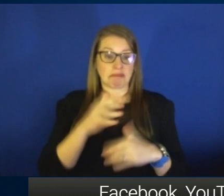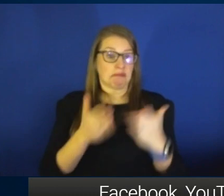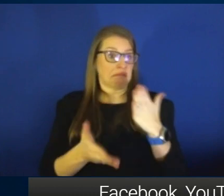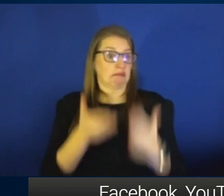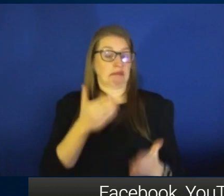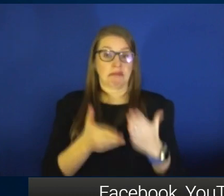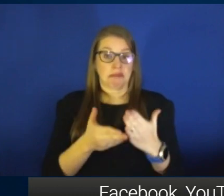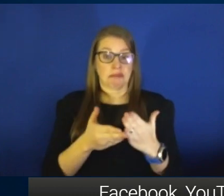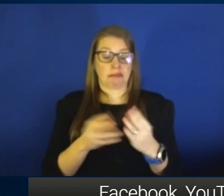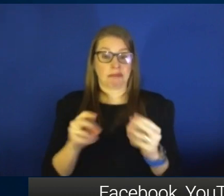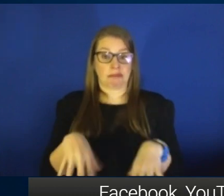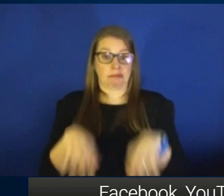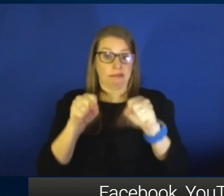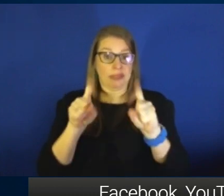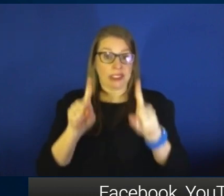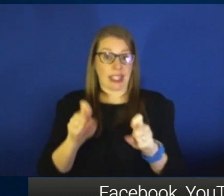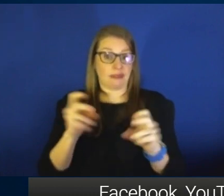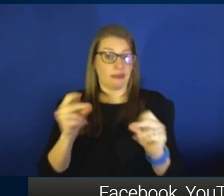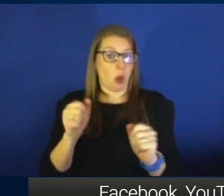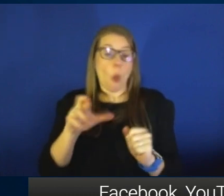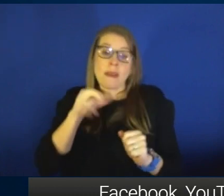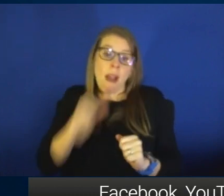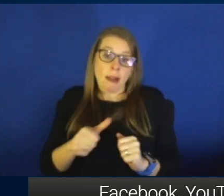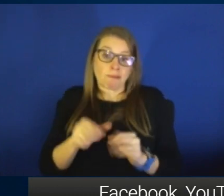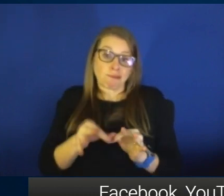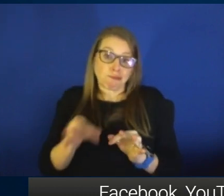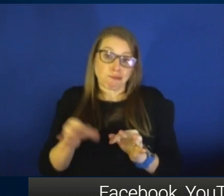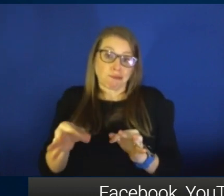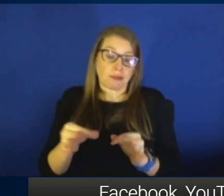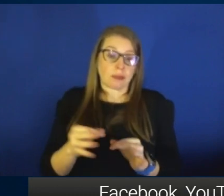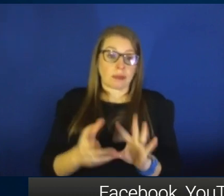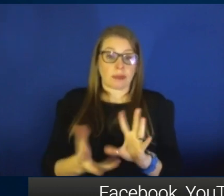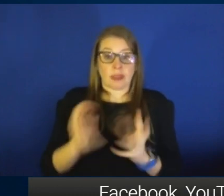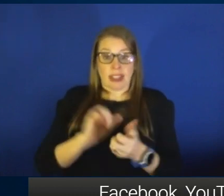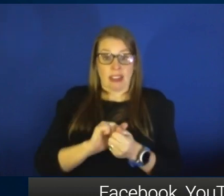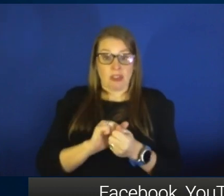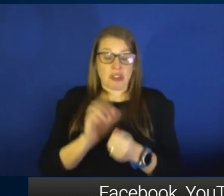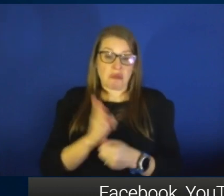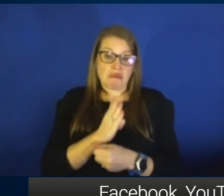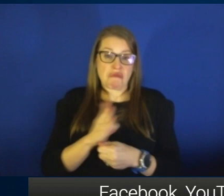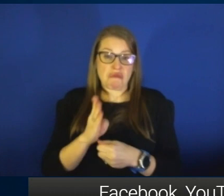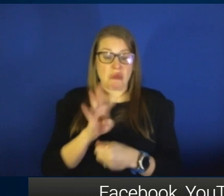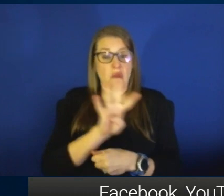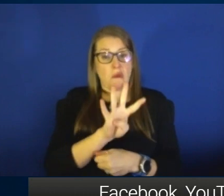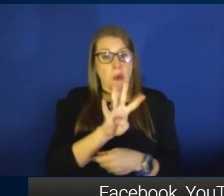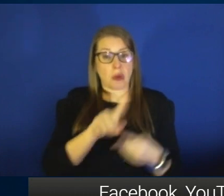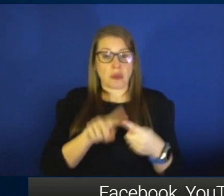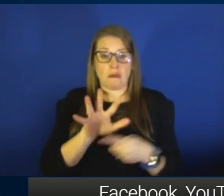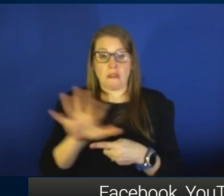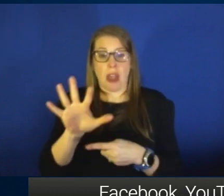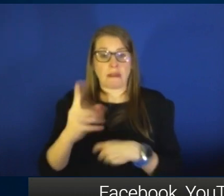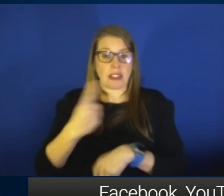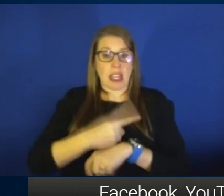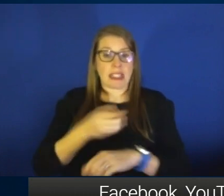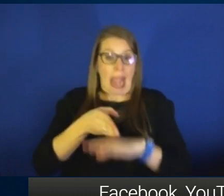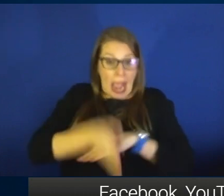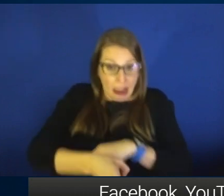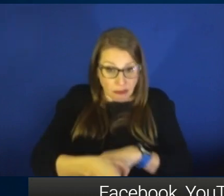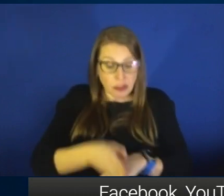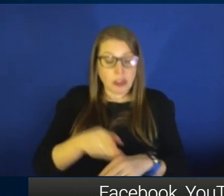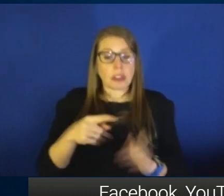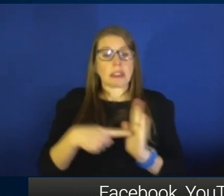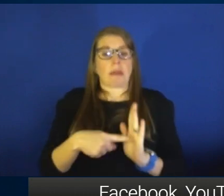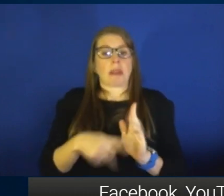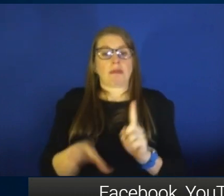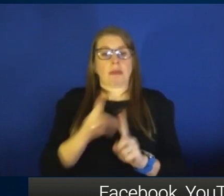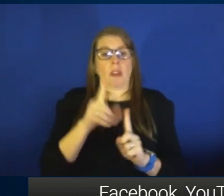right away, maybe they don't. And on average, takes about another four to, it could take up to four to five days after the onset of symptoms for a